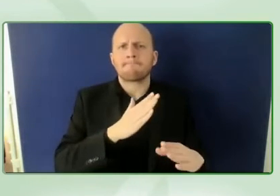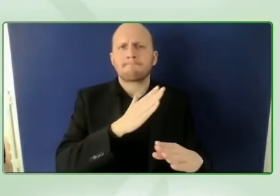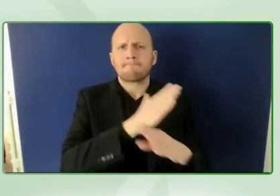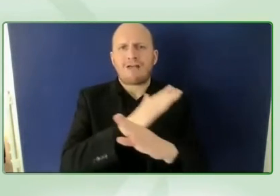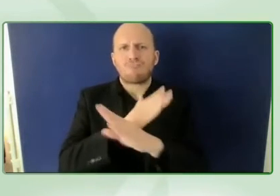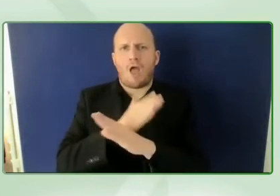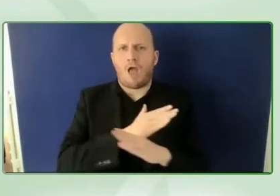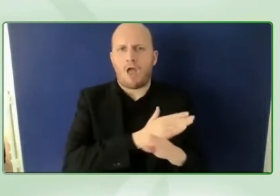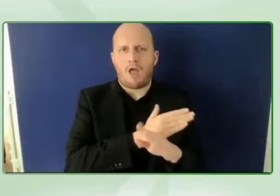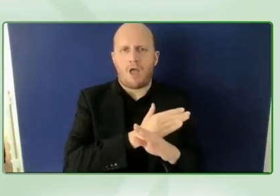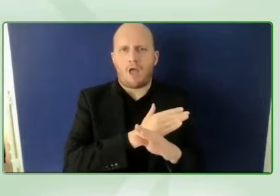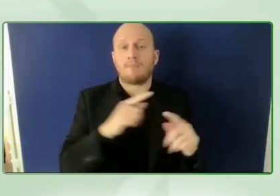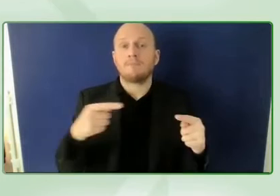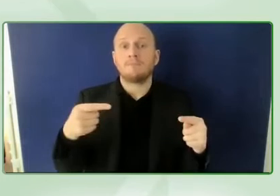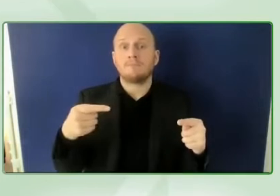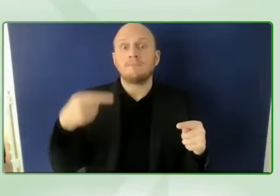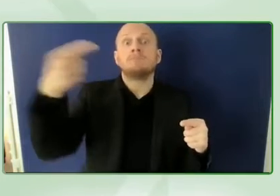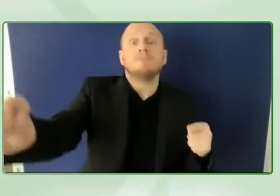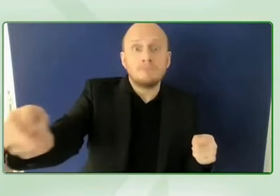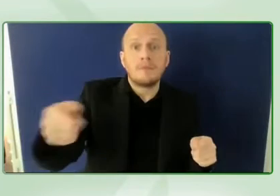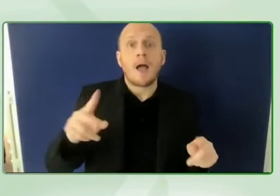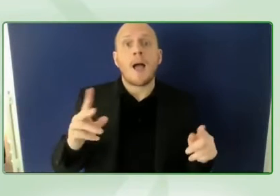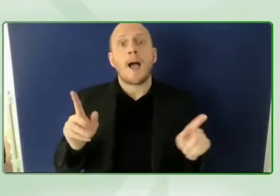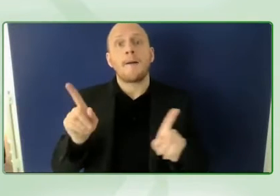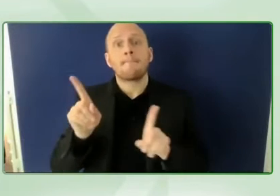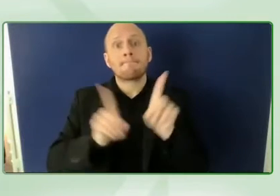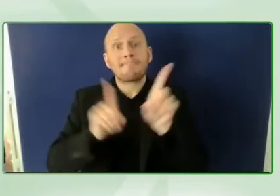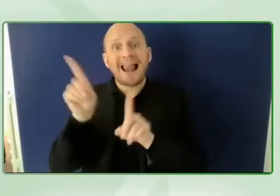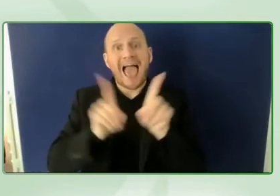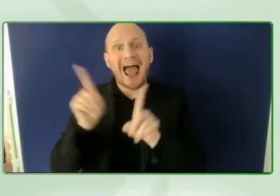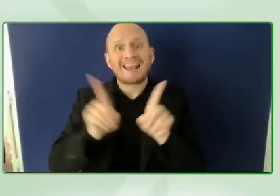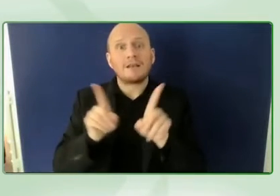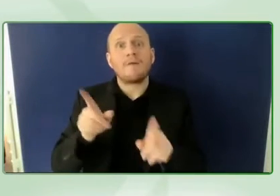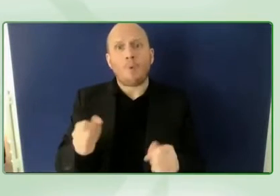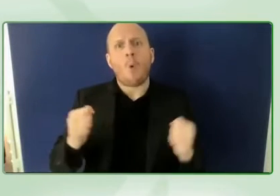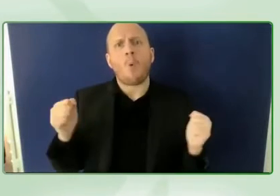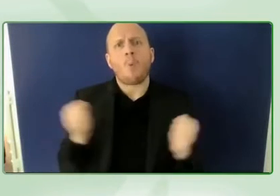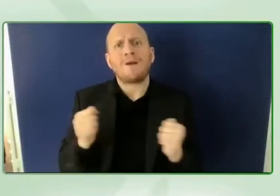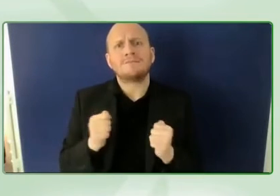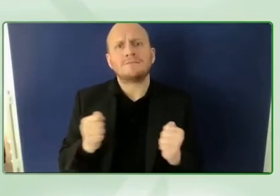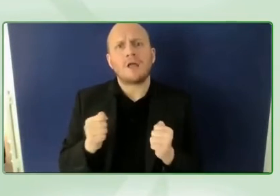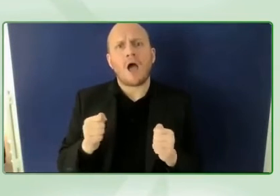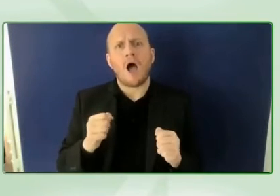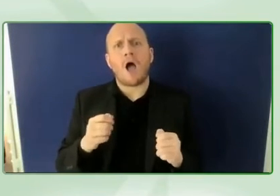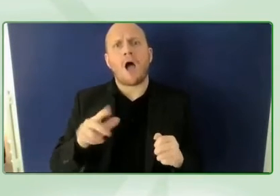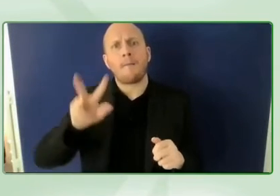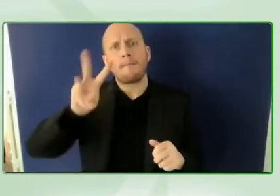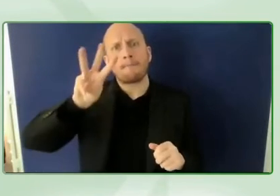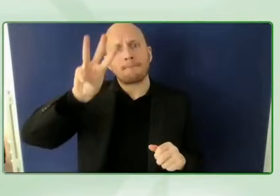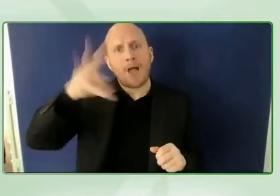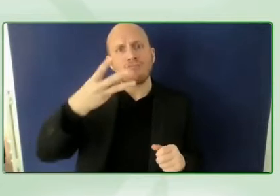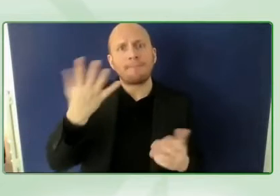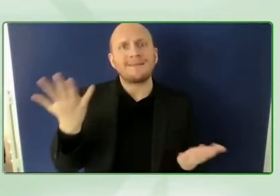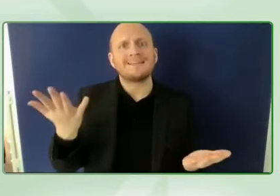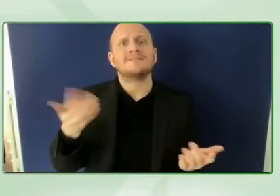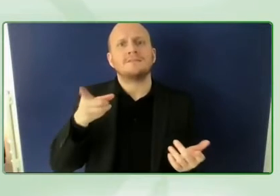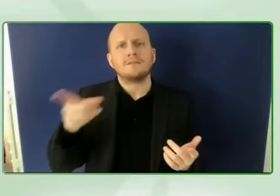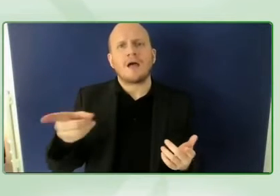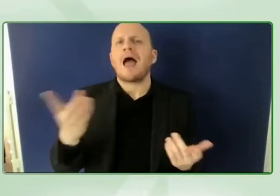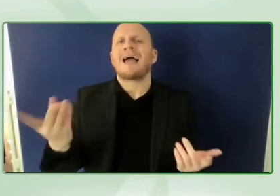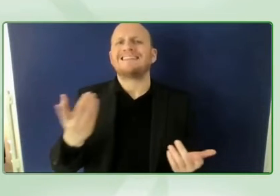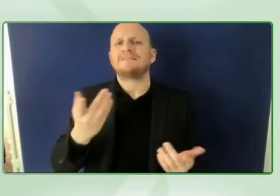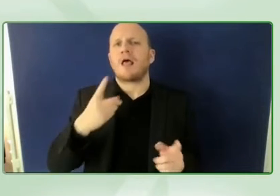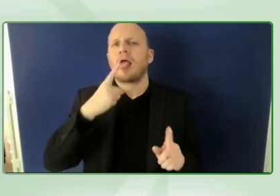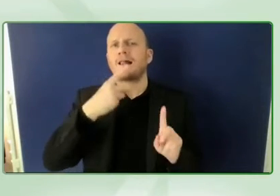and the paralympic winter games there we'll start to focus on attitudes and stigma before embarking on representation and participation